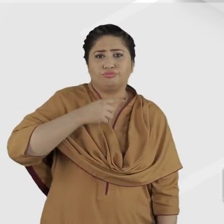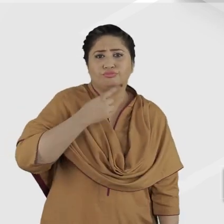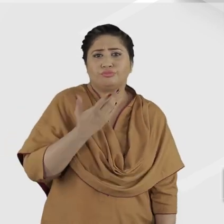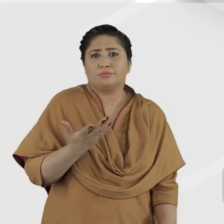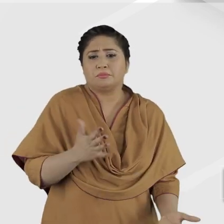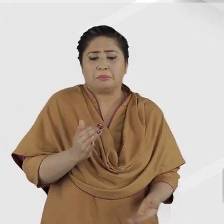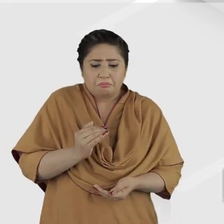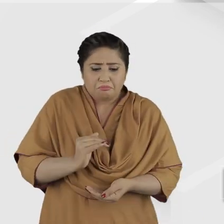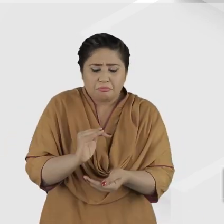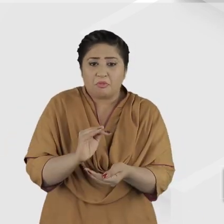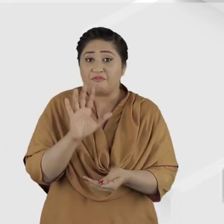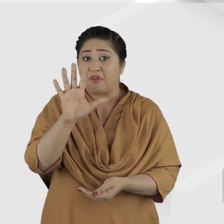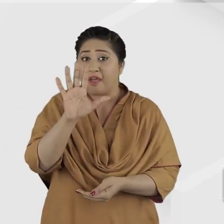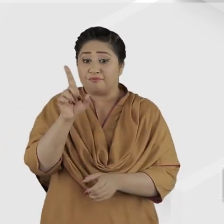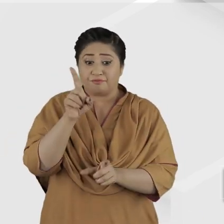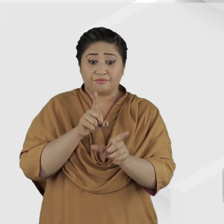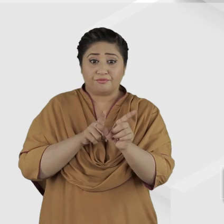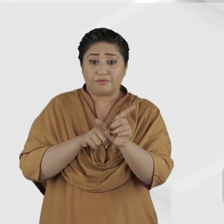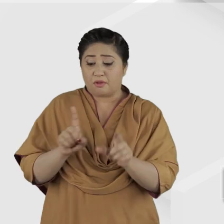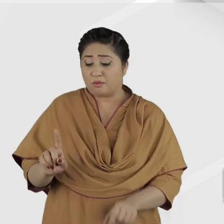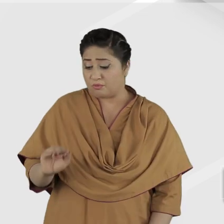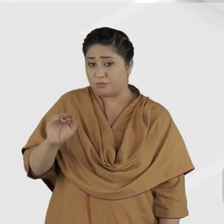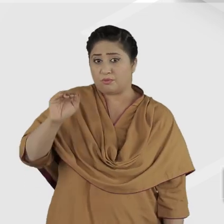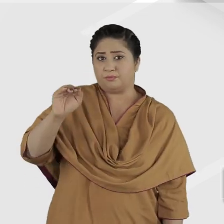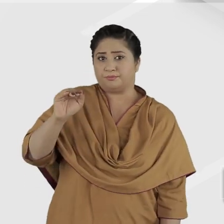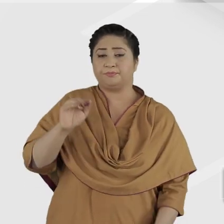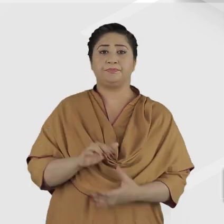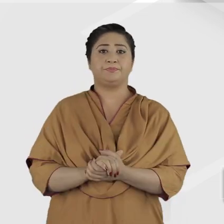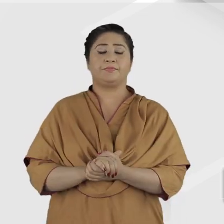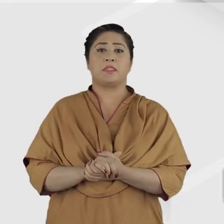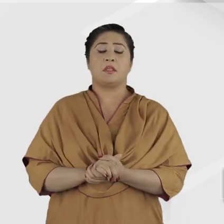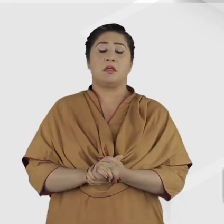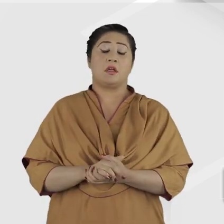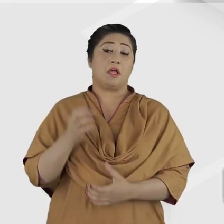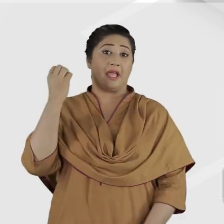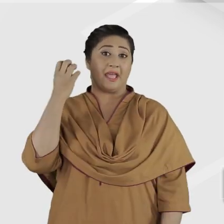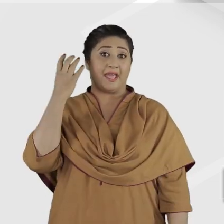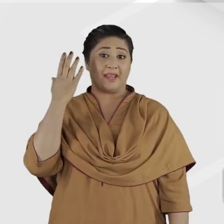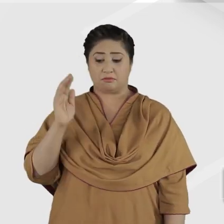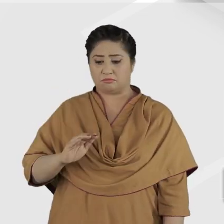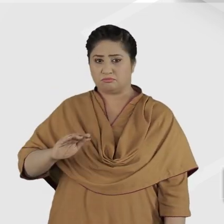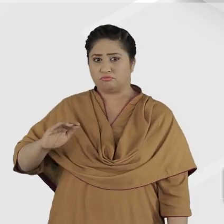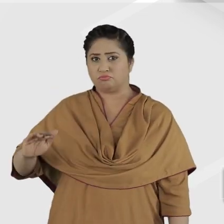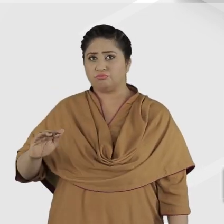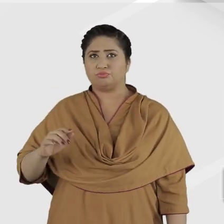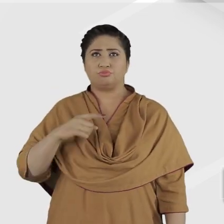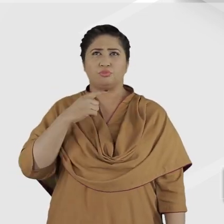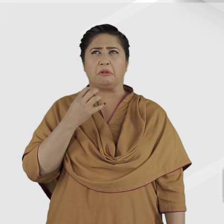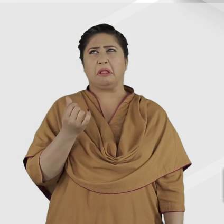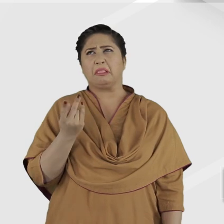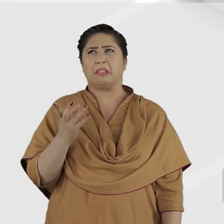the formative years, from birth to five years of age. Whereas hearing children will have been